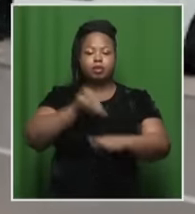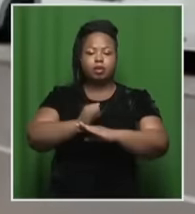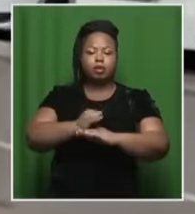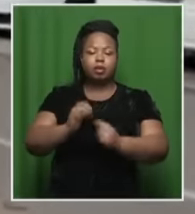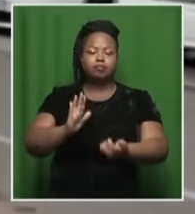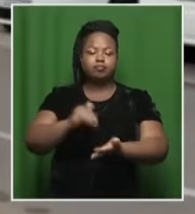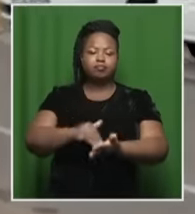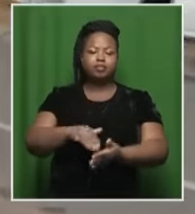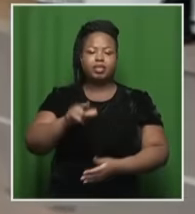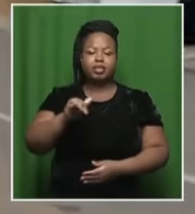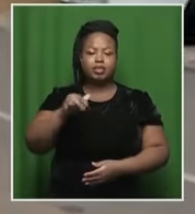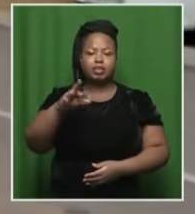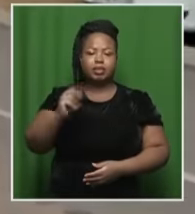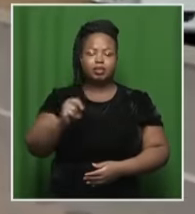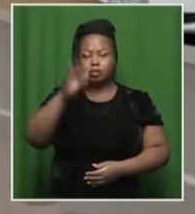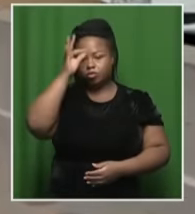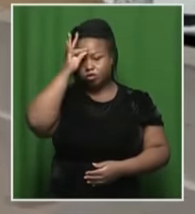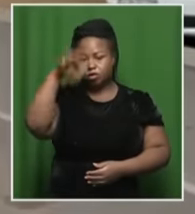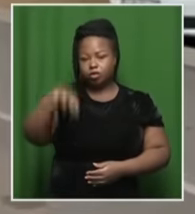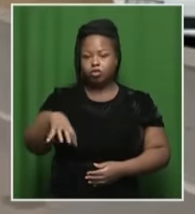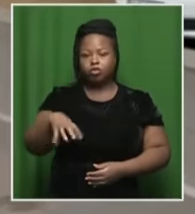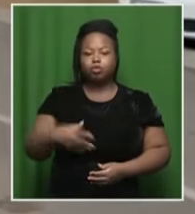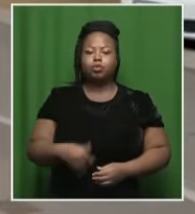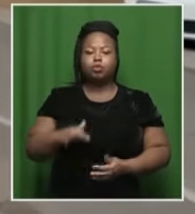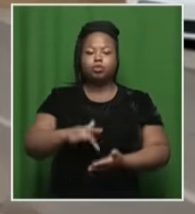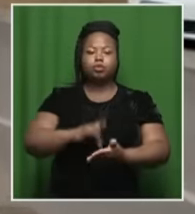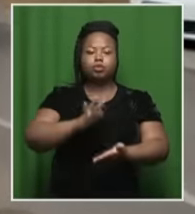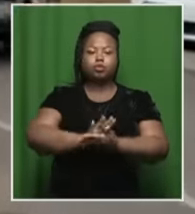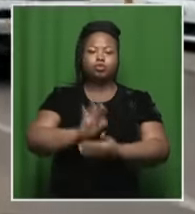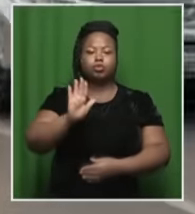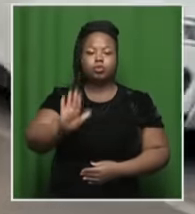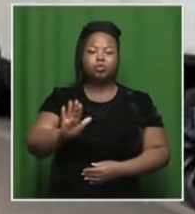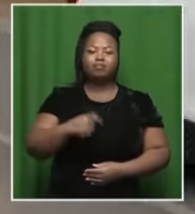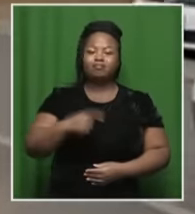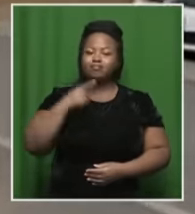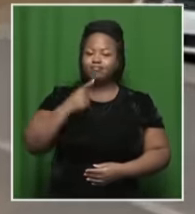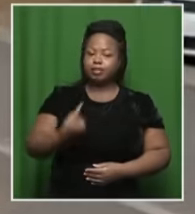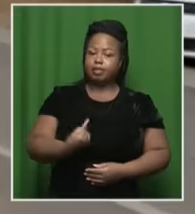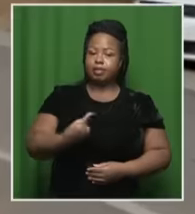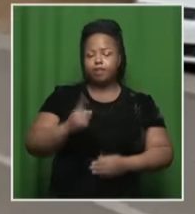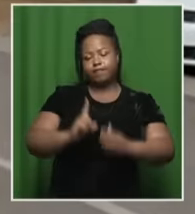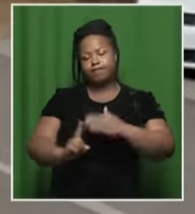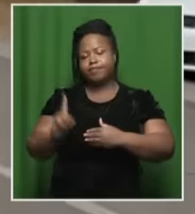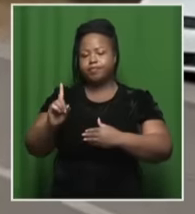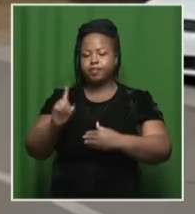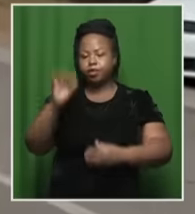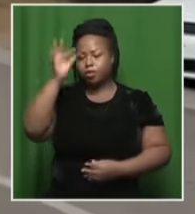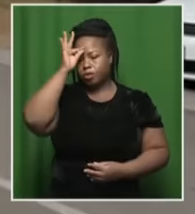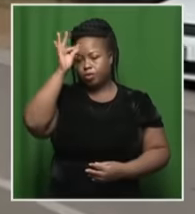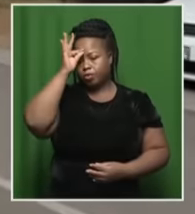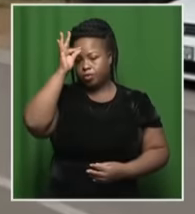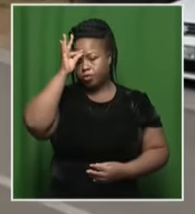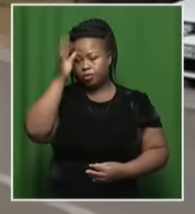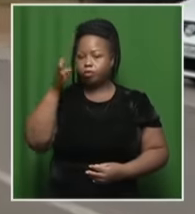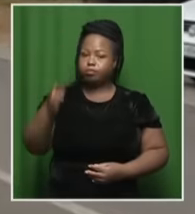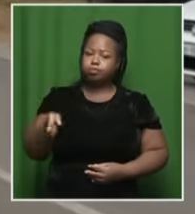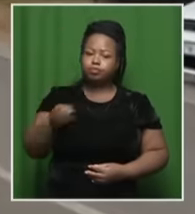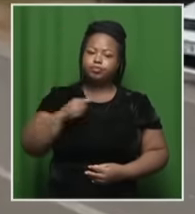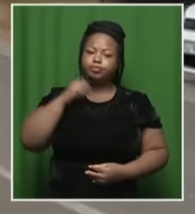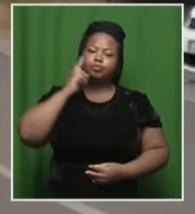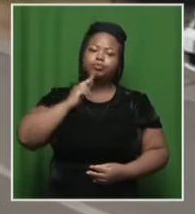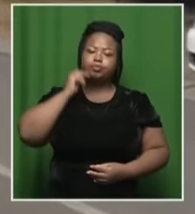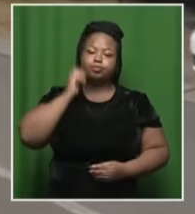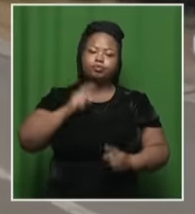at the Littleton Police Station in Centurion. It's reported that she handed herself over to law enforcement officials. Mapisa